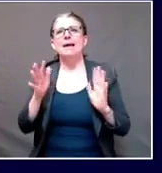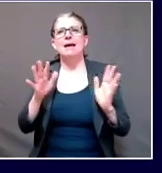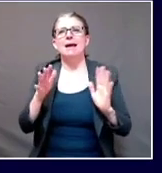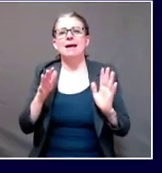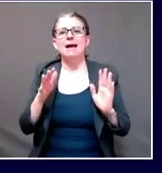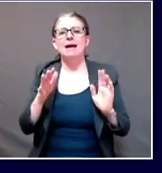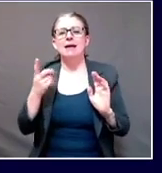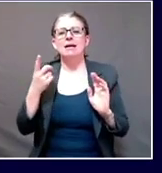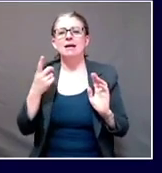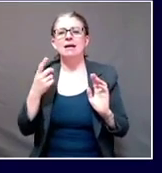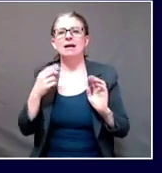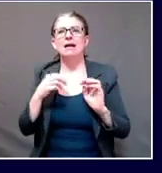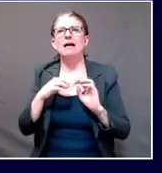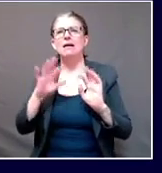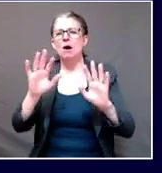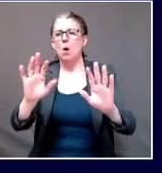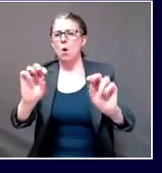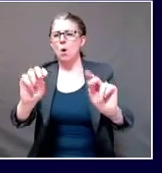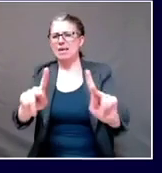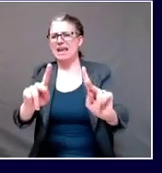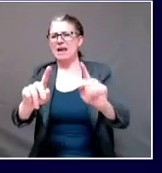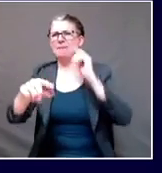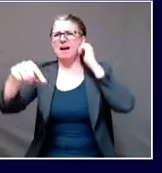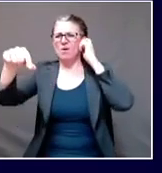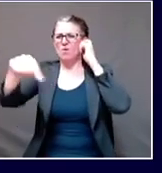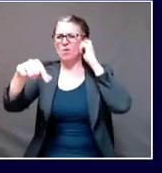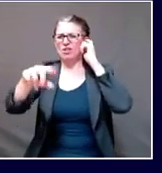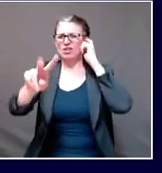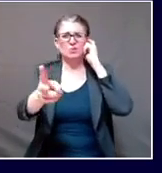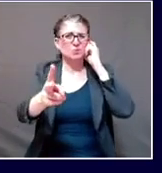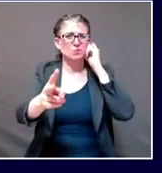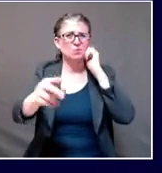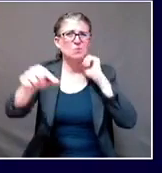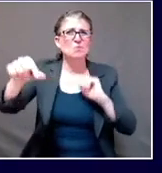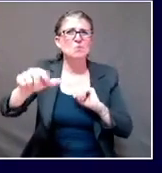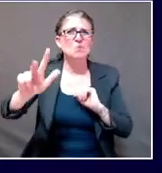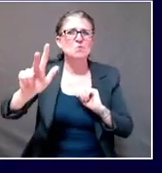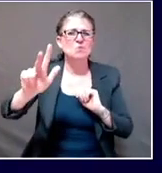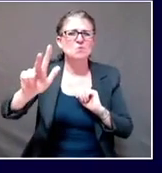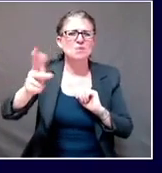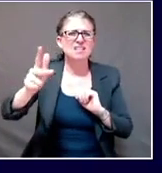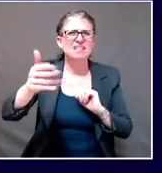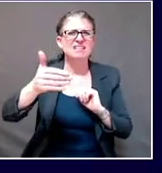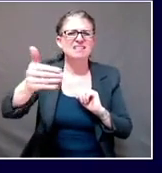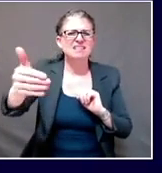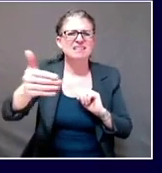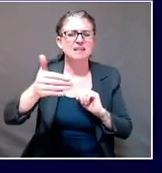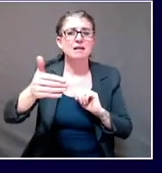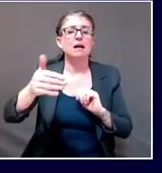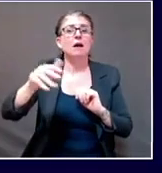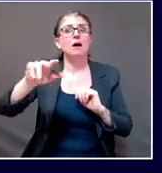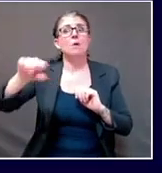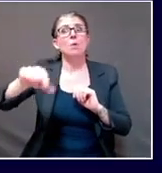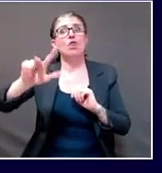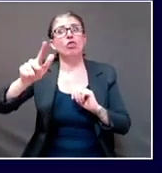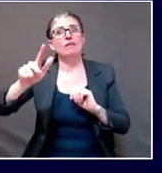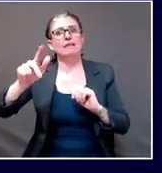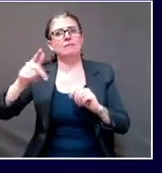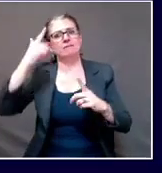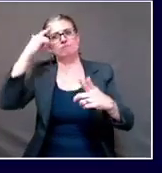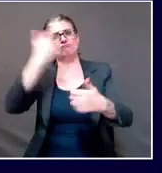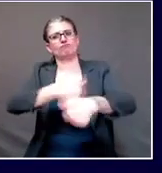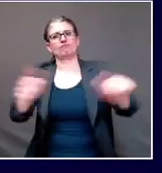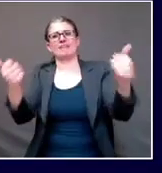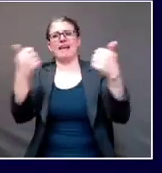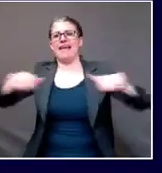still a moving target. Is that still a fair thing? And, and, and, and just to be even, just to be even more granular,